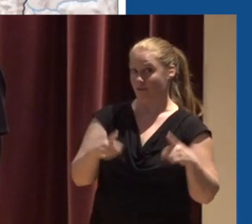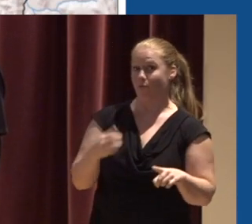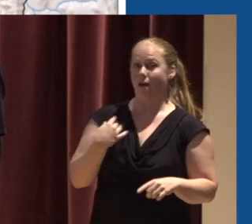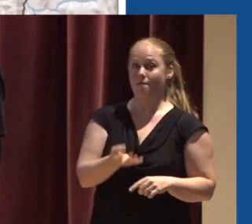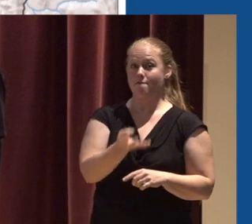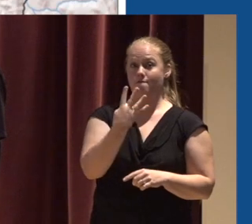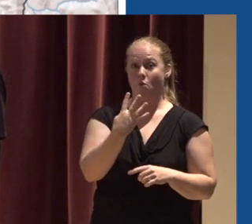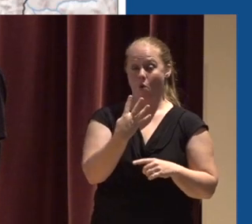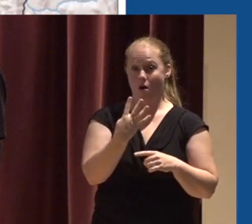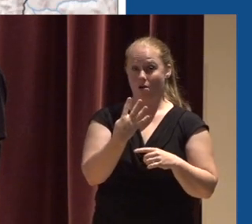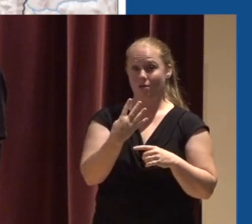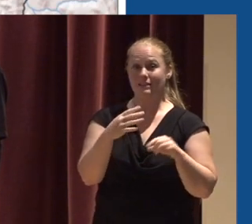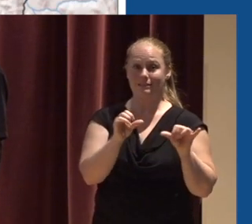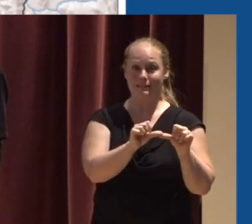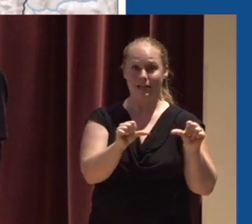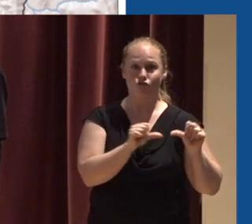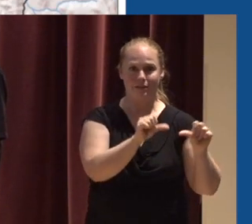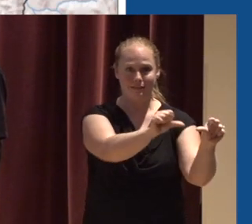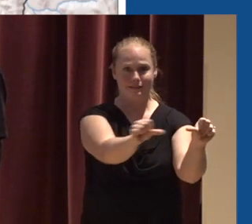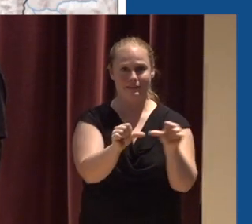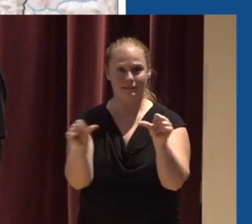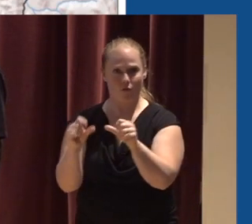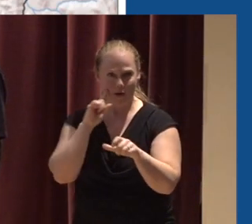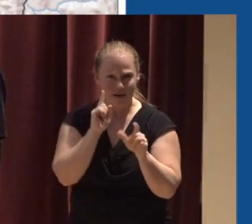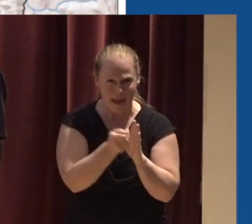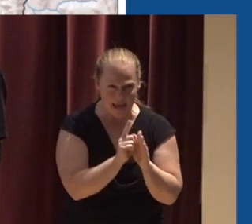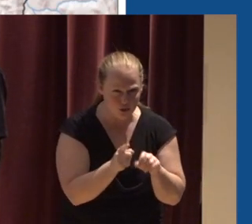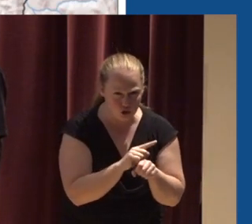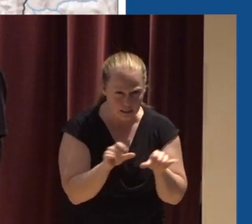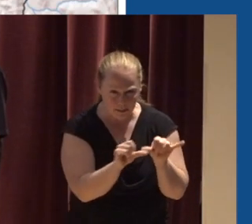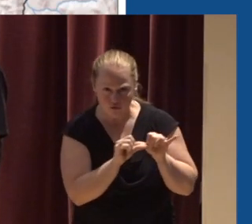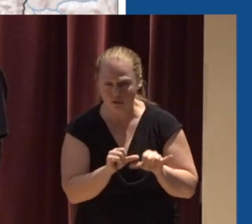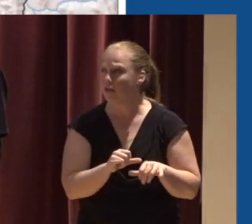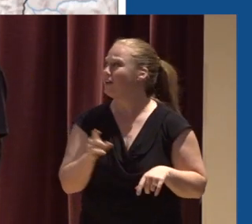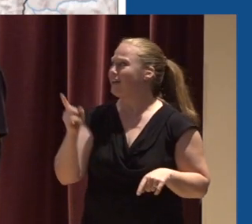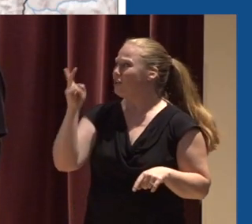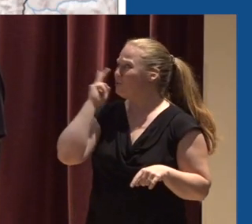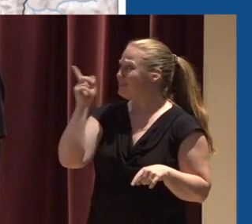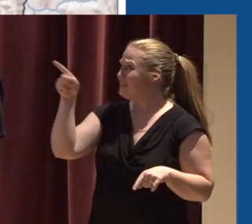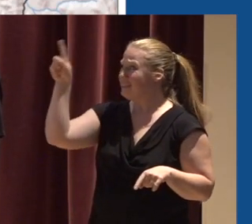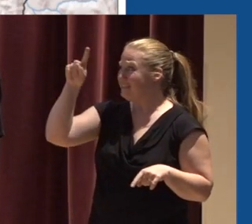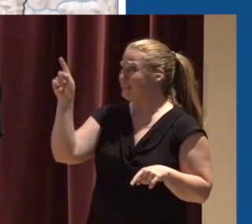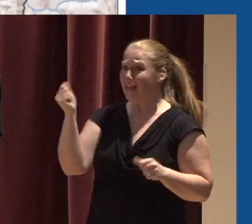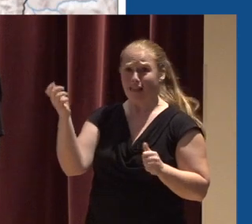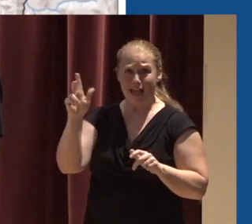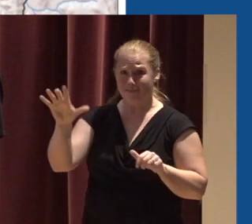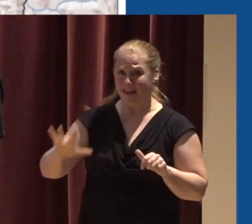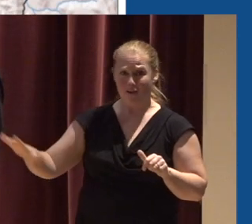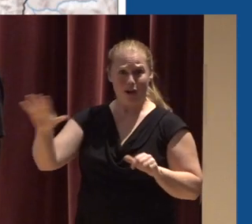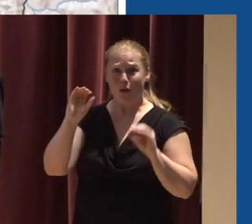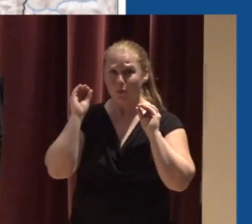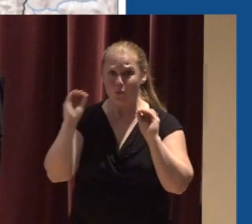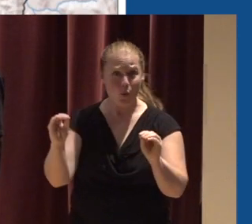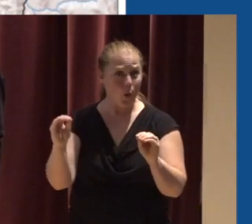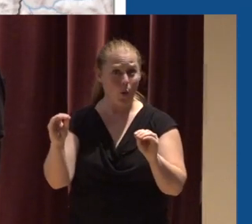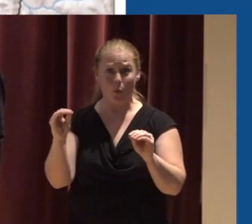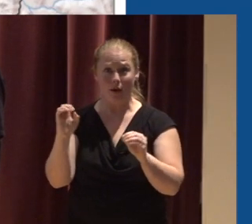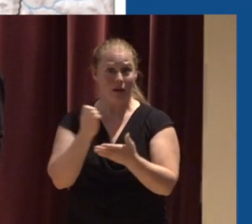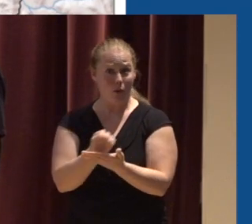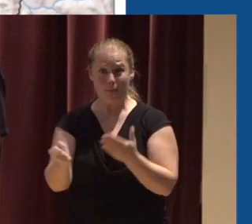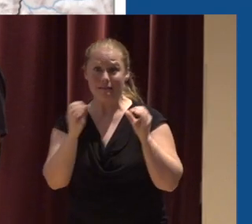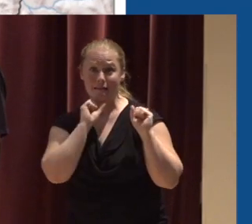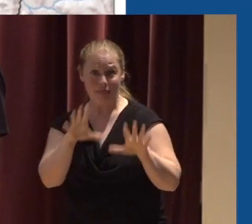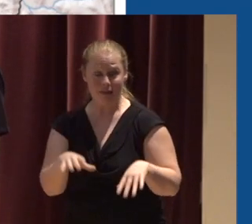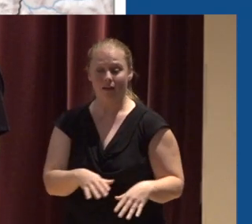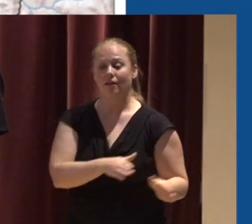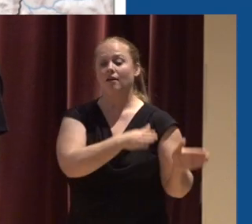four stream gauging stations And you can see this vast area up here where we really didn't have any monitoring equipment Fast forward to 2018